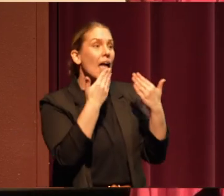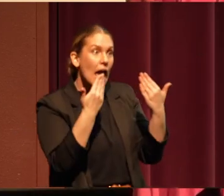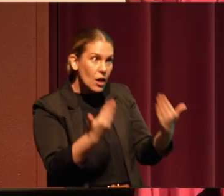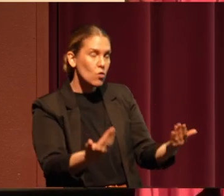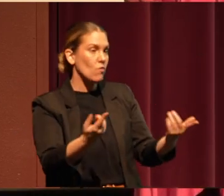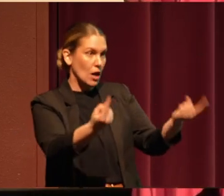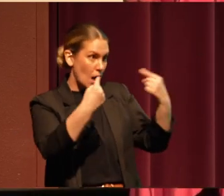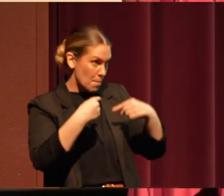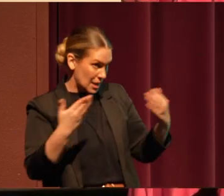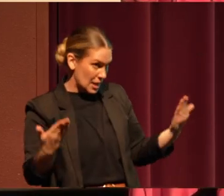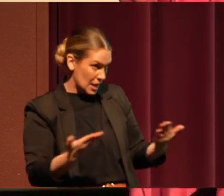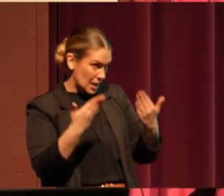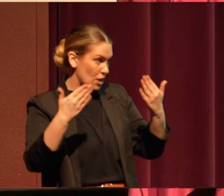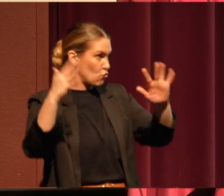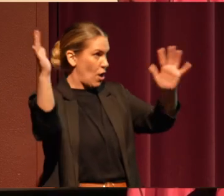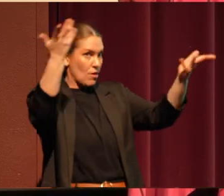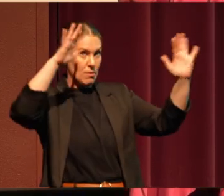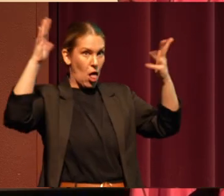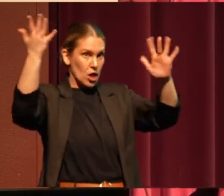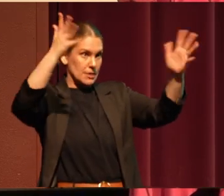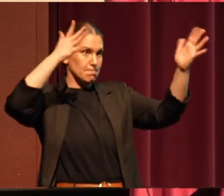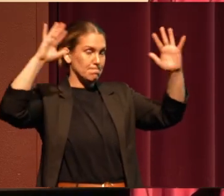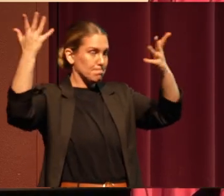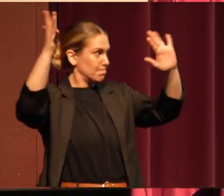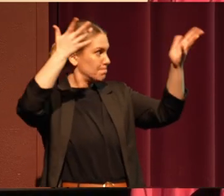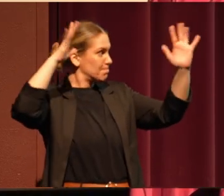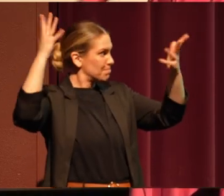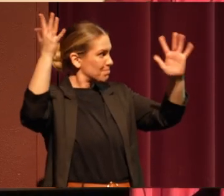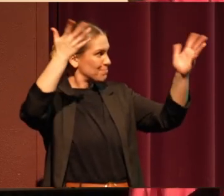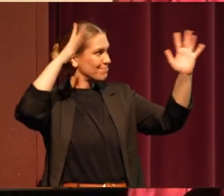and speaking. Let's give Brianna a big round of applause. Thanks, everyone.